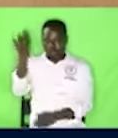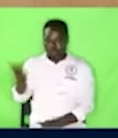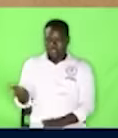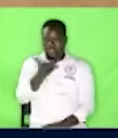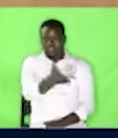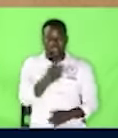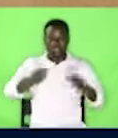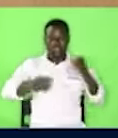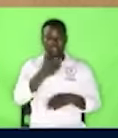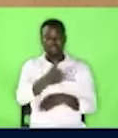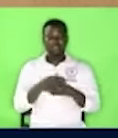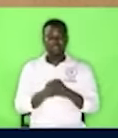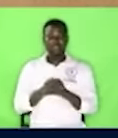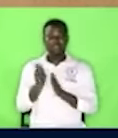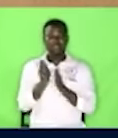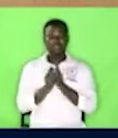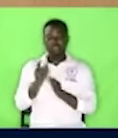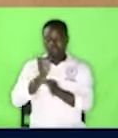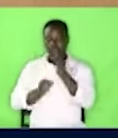case